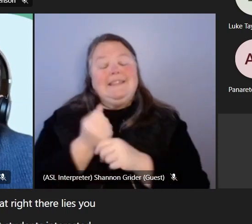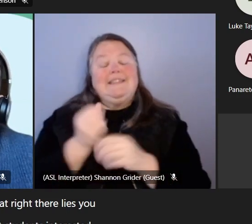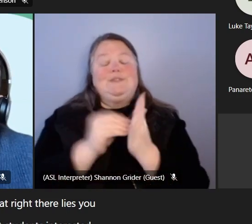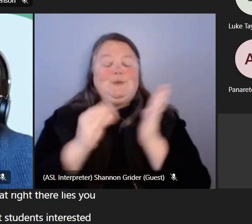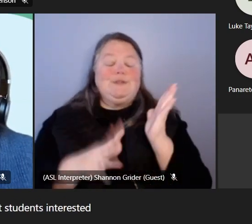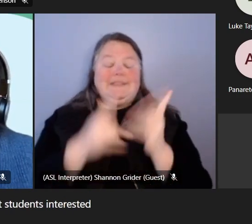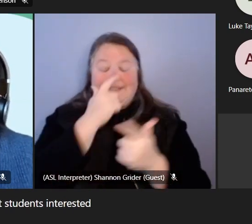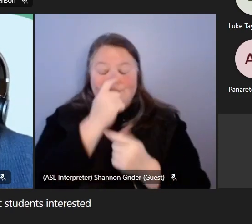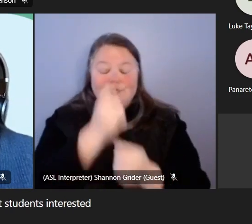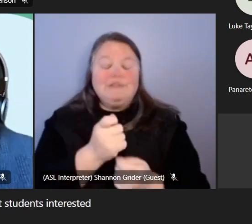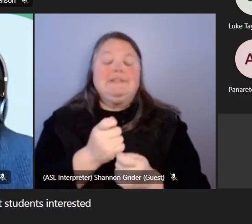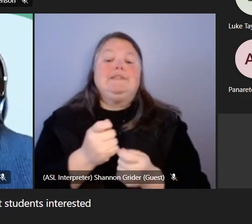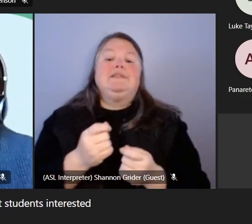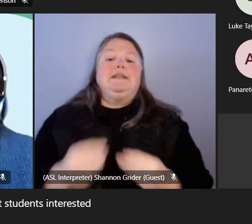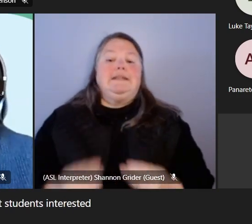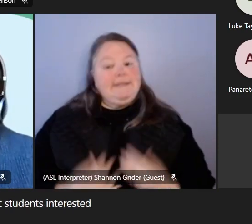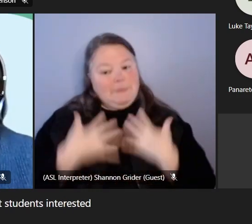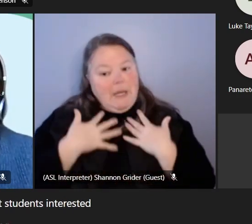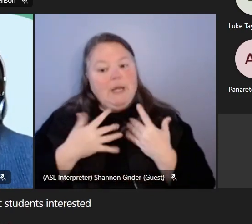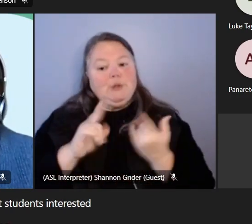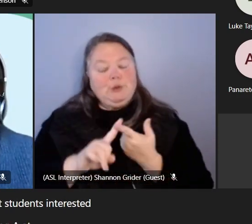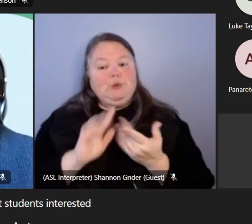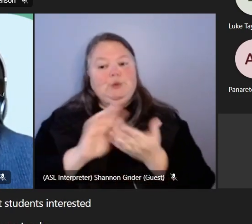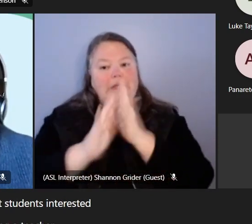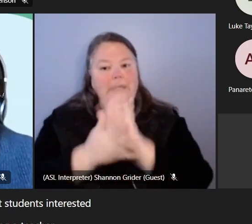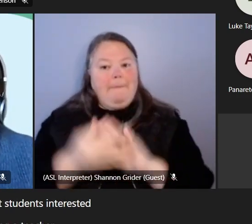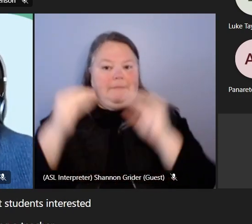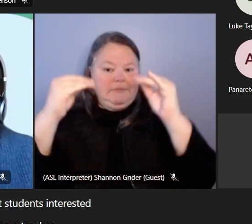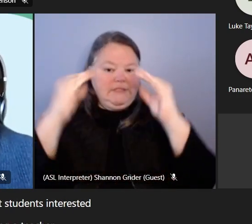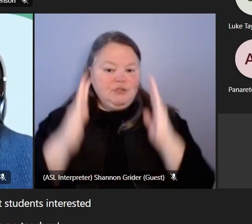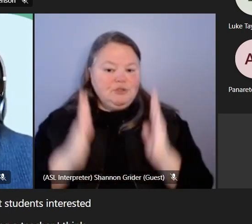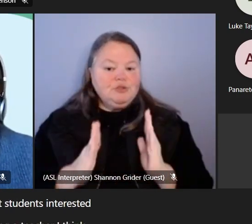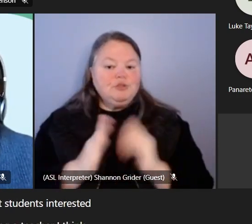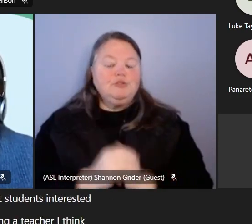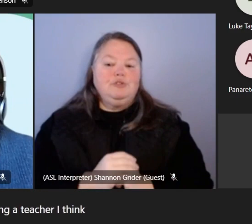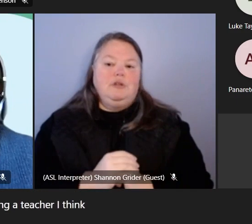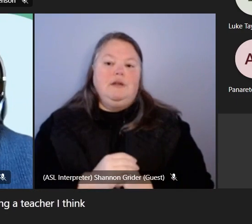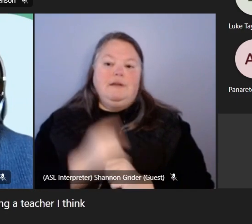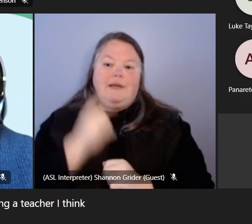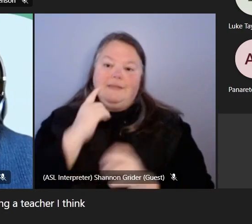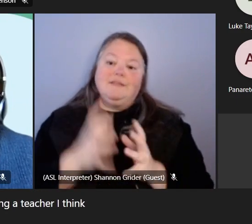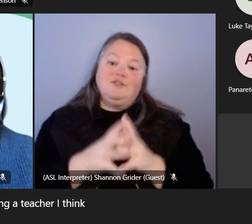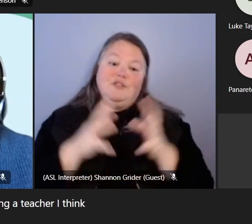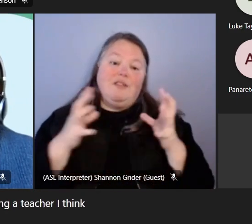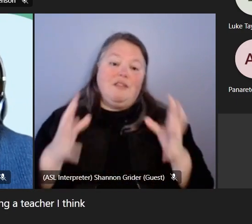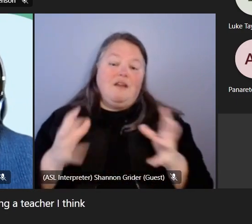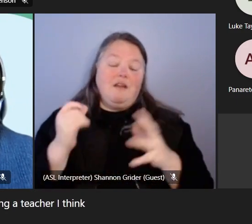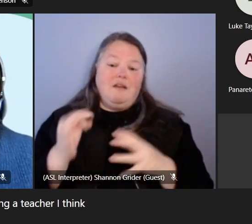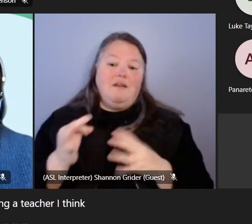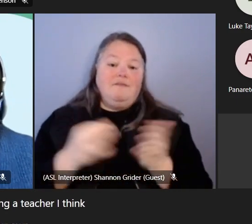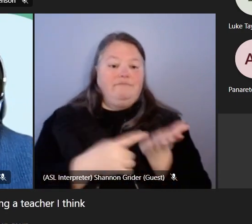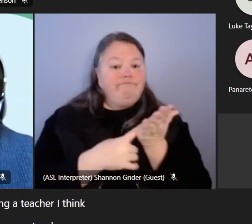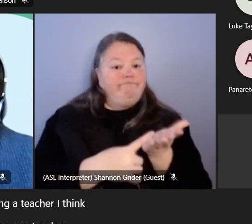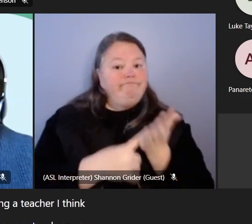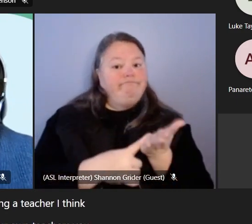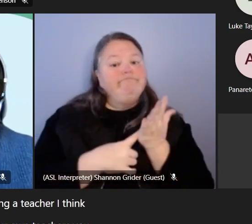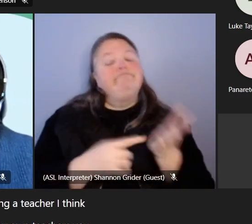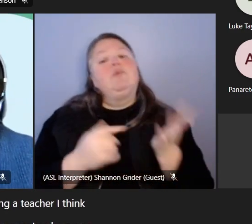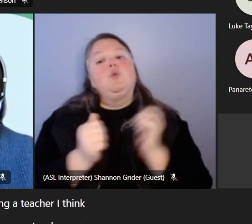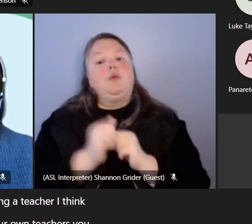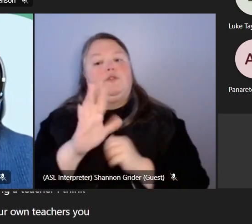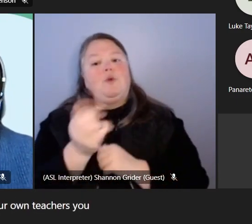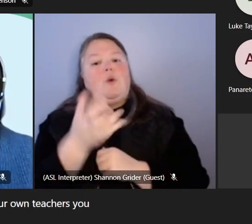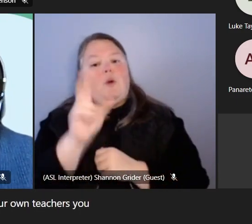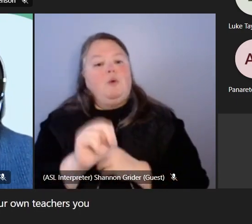and inspired to maybe perhaps becoming a teacher i think that there's a lot of just talking with your own teachers you can